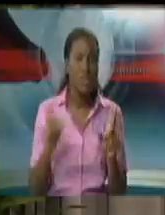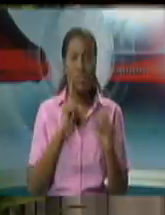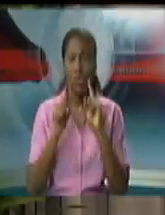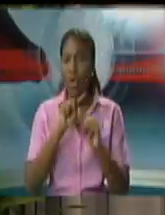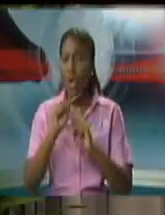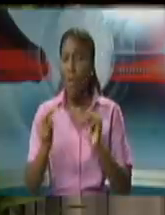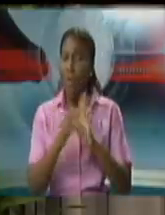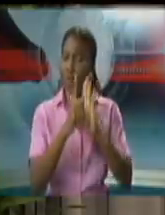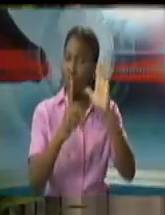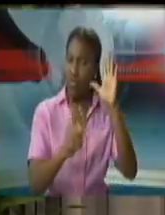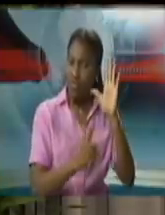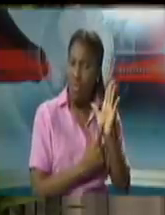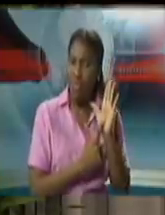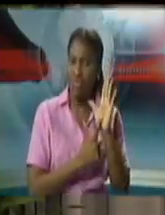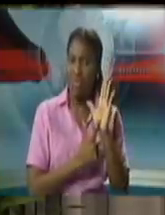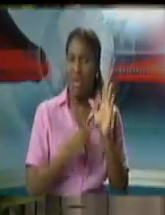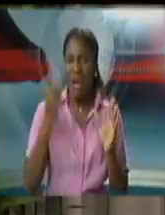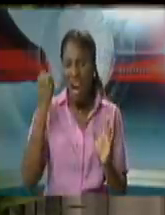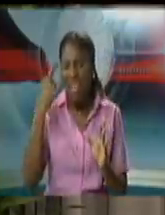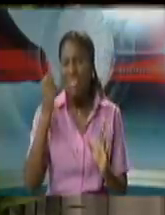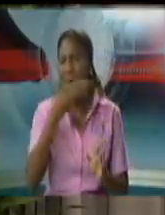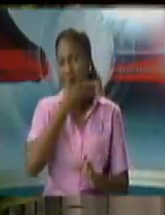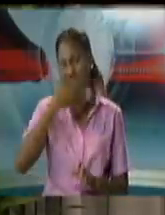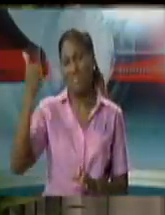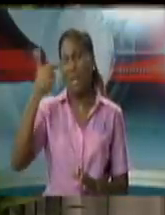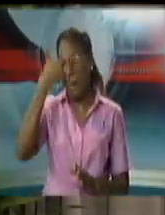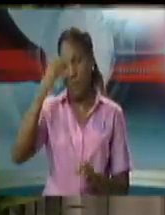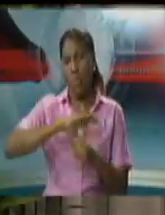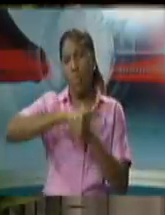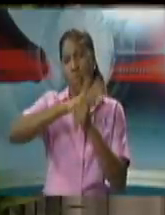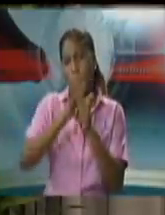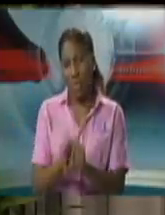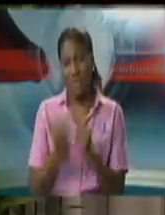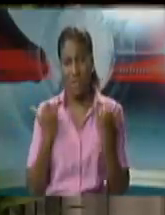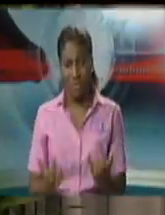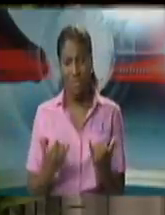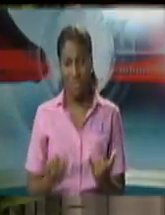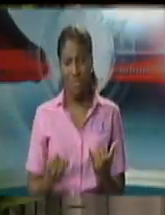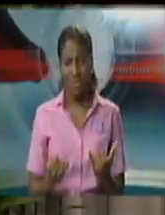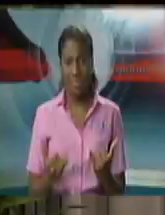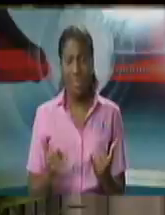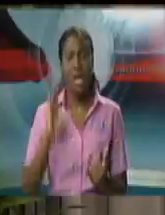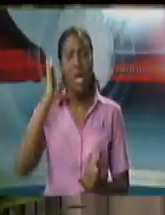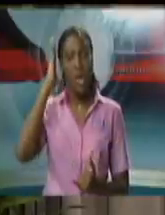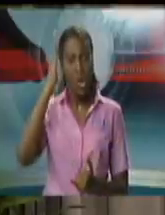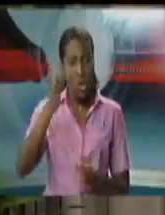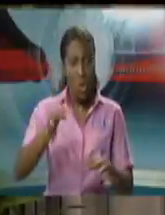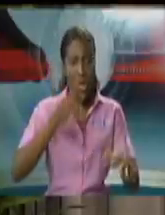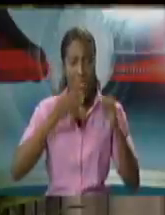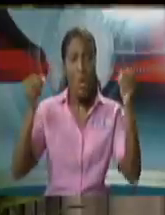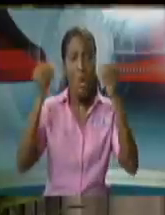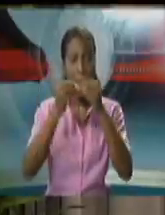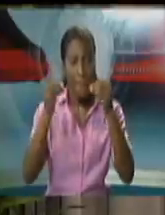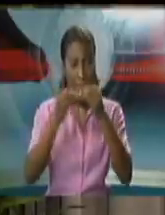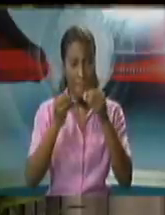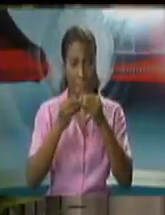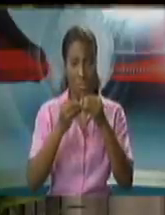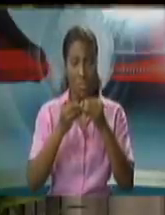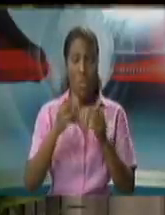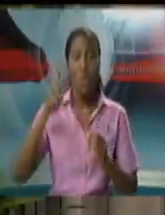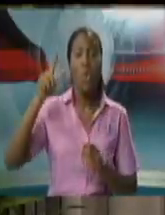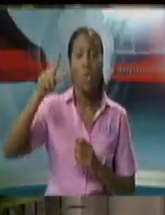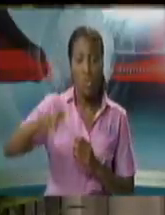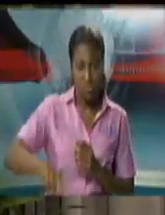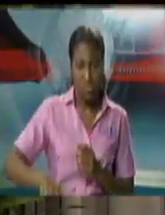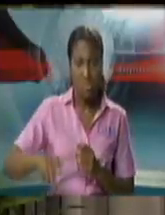litigation that has been brought into this COVID pandemic crisis. And I'll come to that when I expand on the fourth issue that I wish, sorry, the third issue